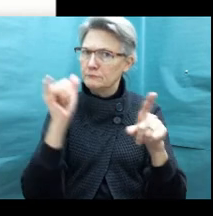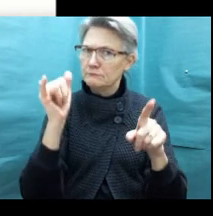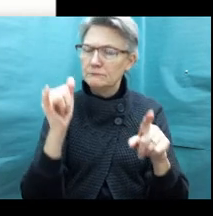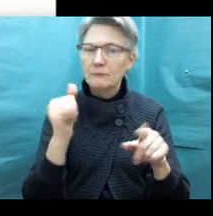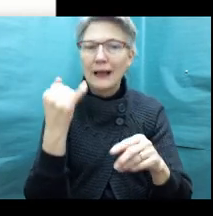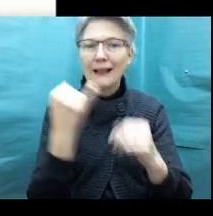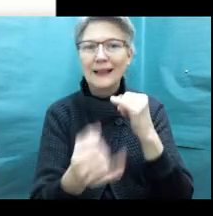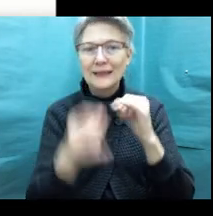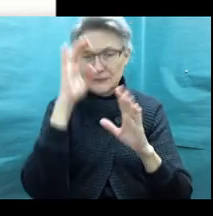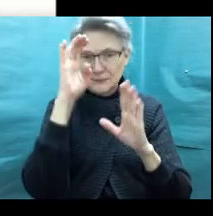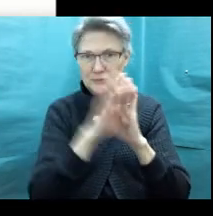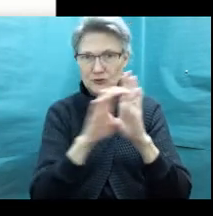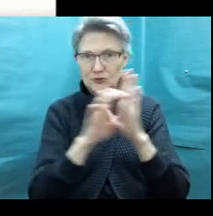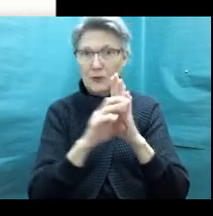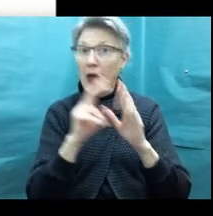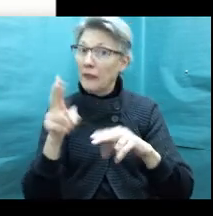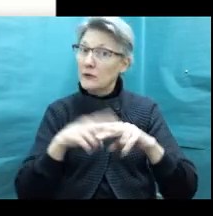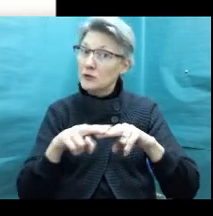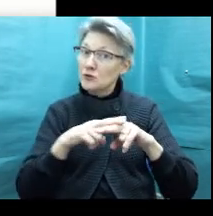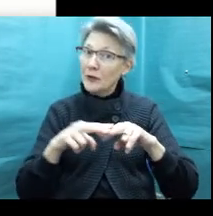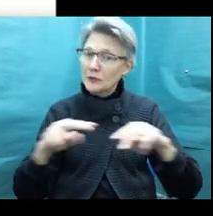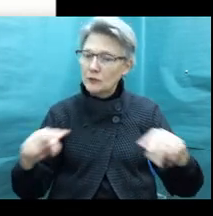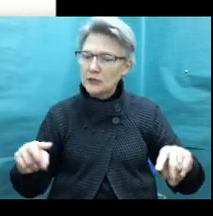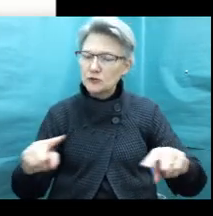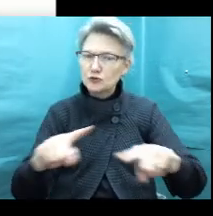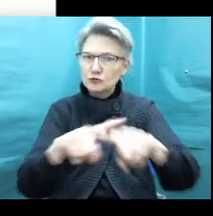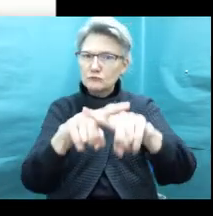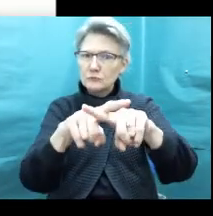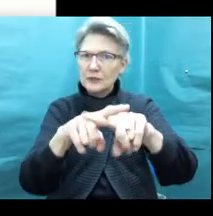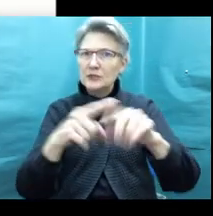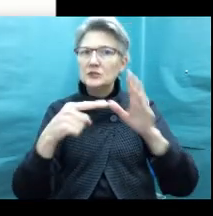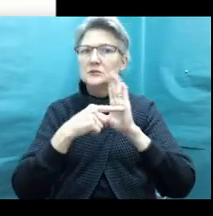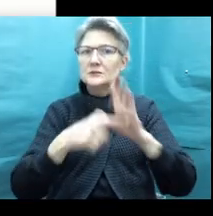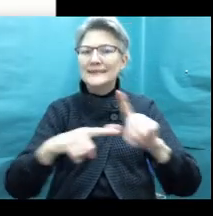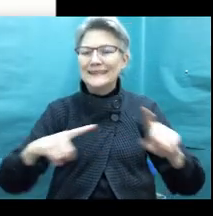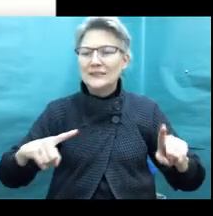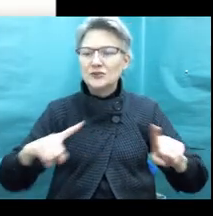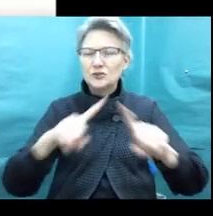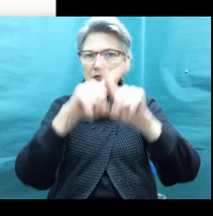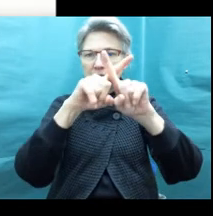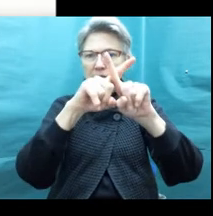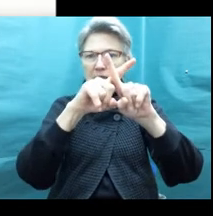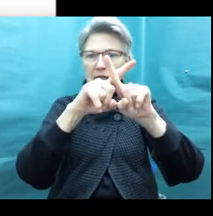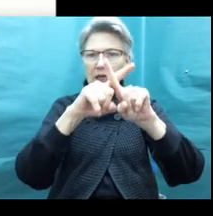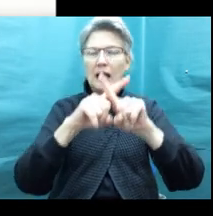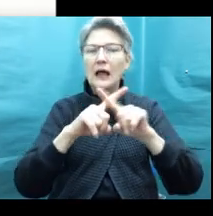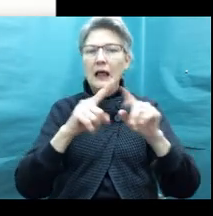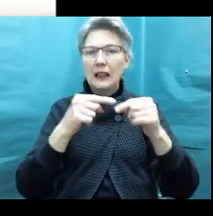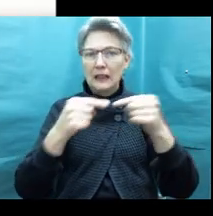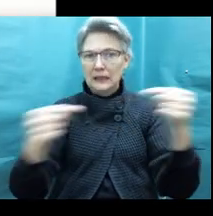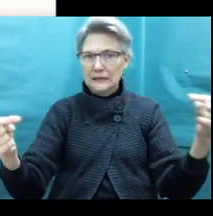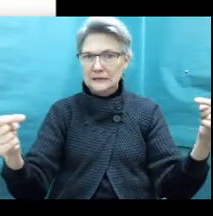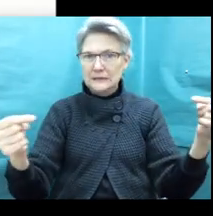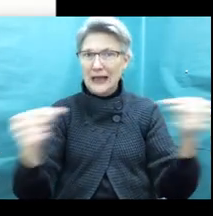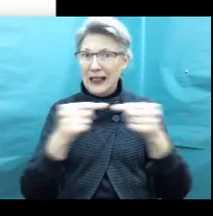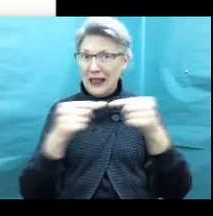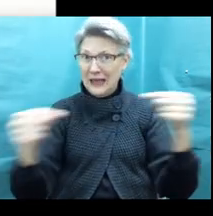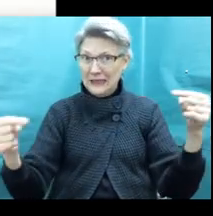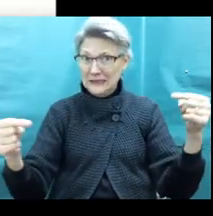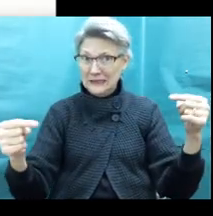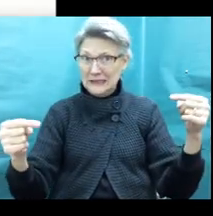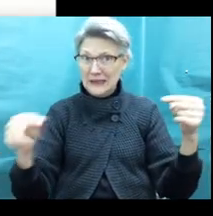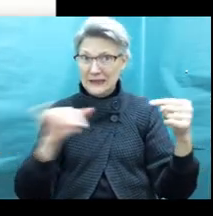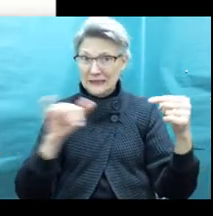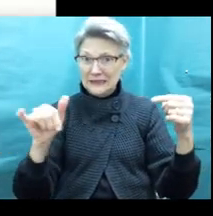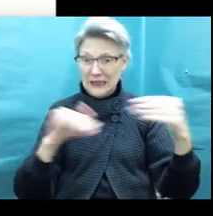So these were my other train tracks. And this shows intersecting lines. So intersecting lines are lines on a plane that cross